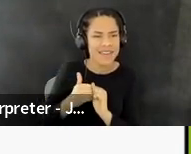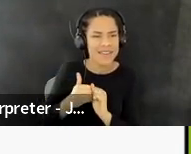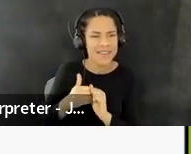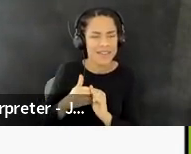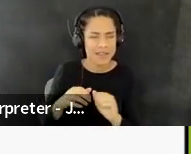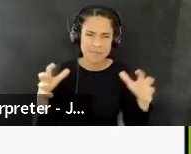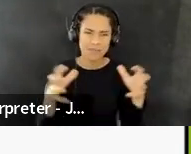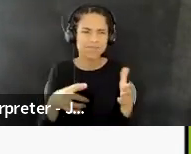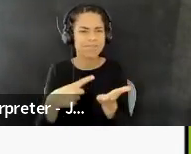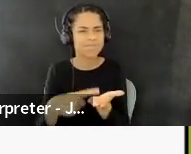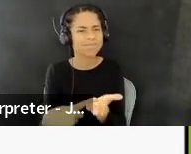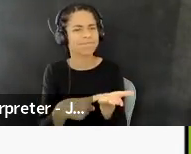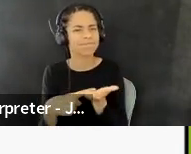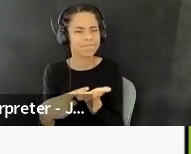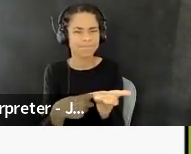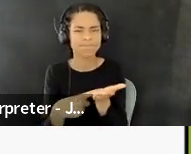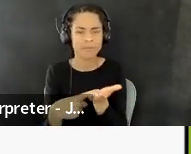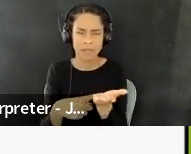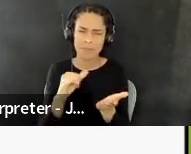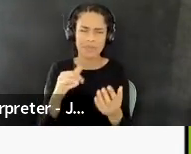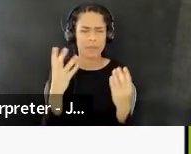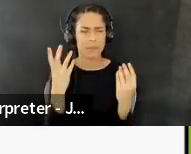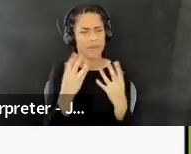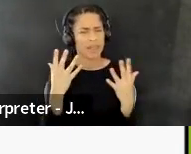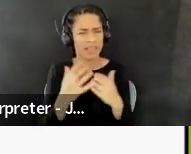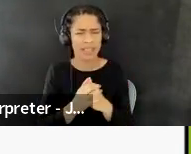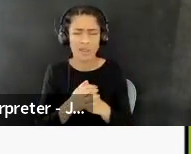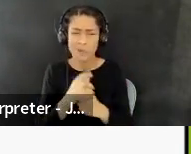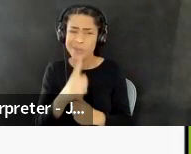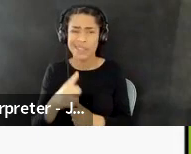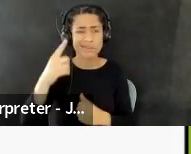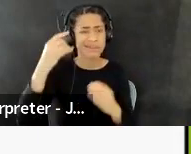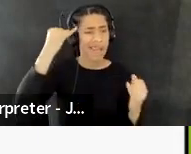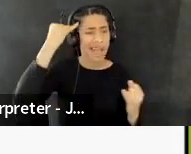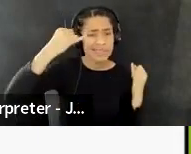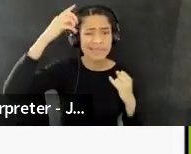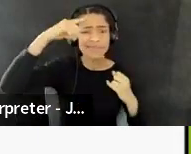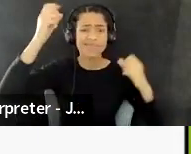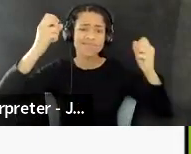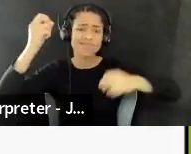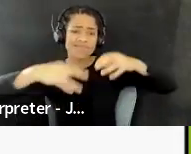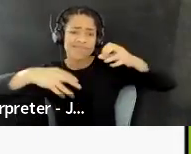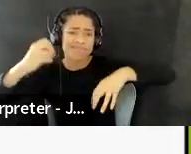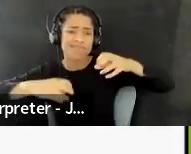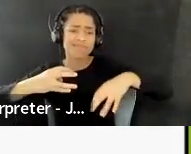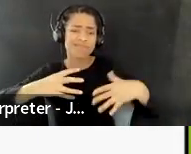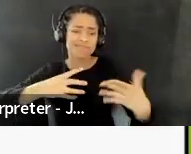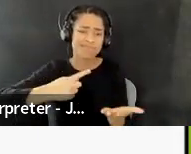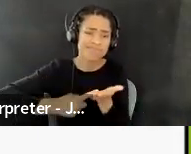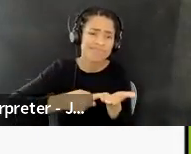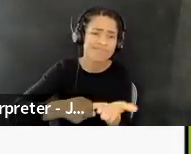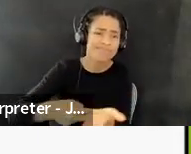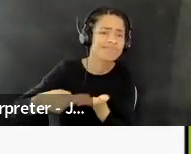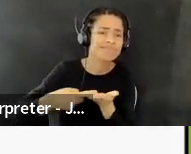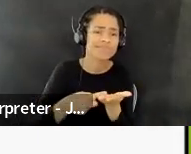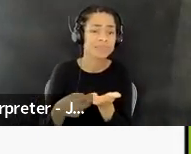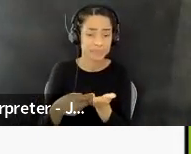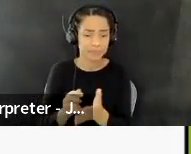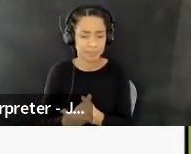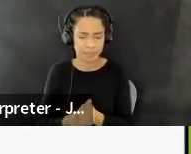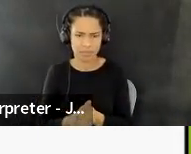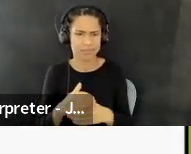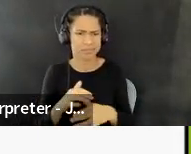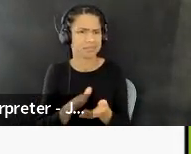it was beautiful just to come together and to collaborate in this way and to talk about it. And through those discussions to